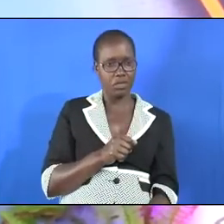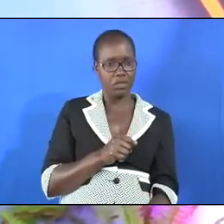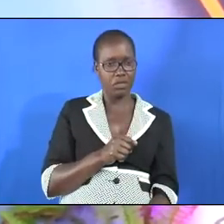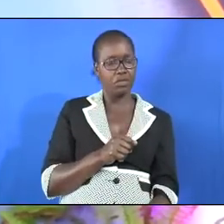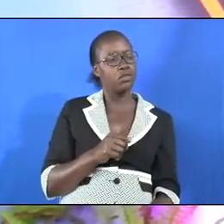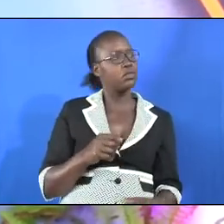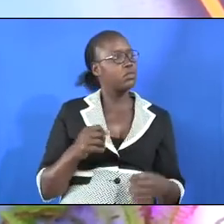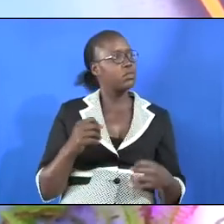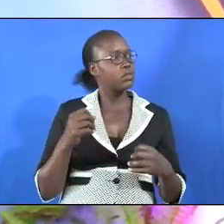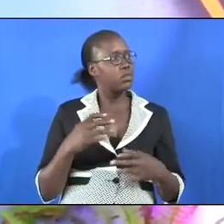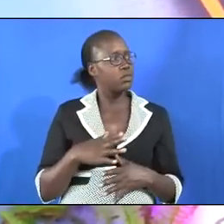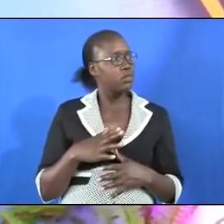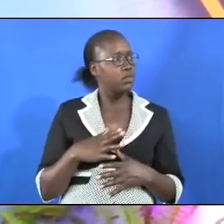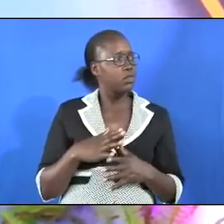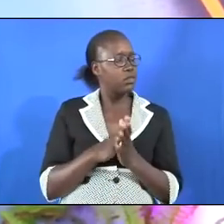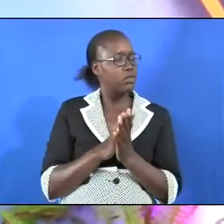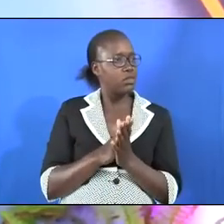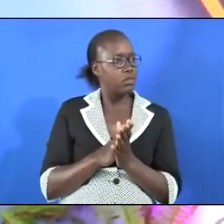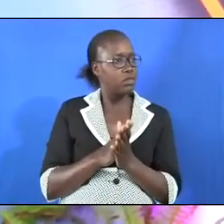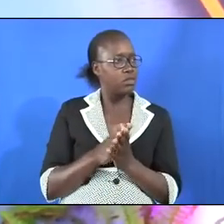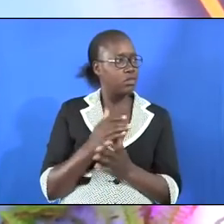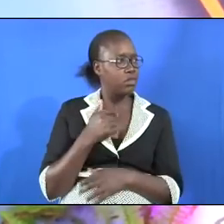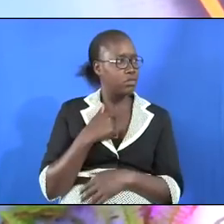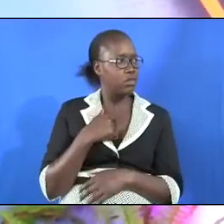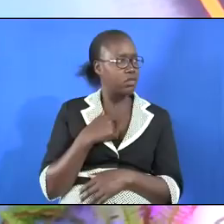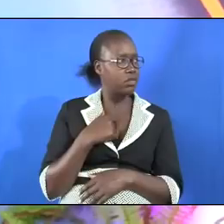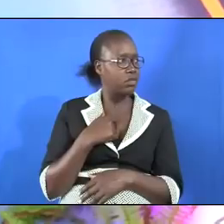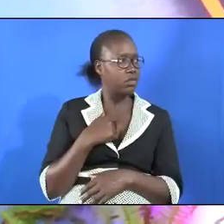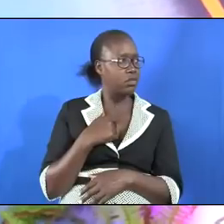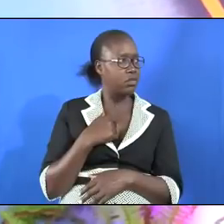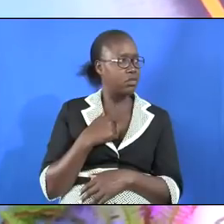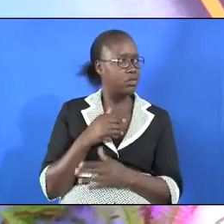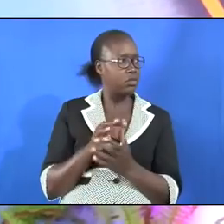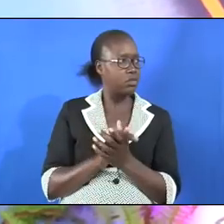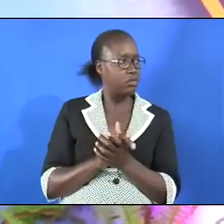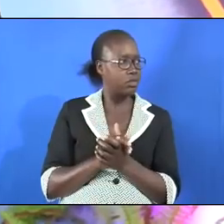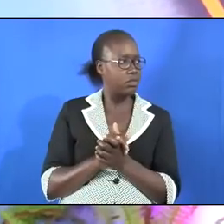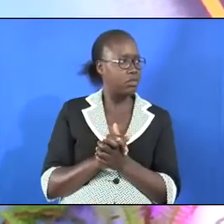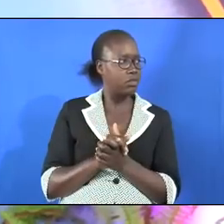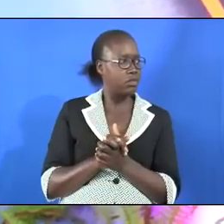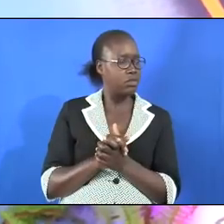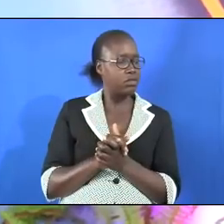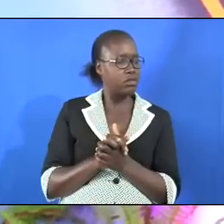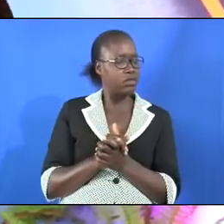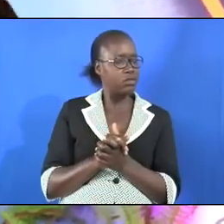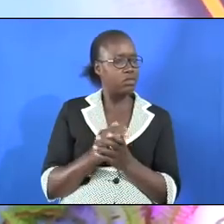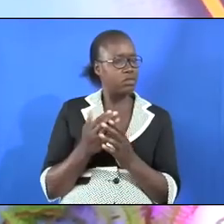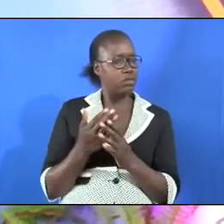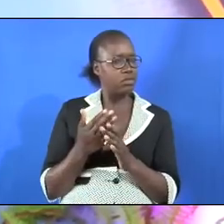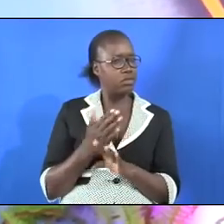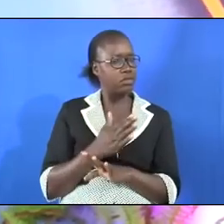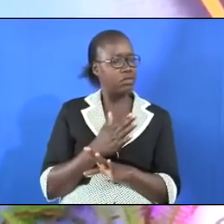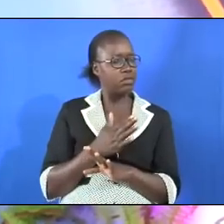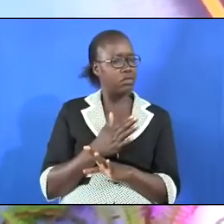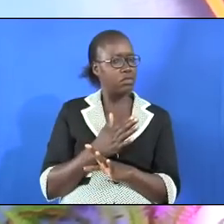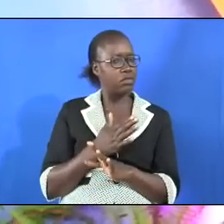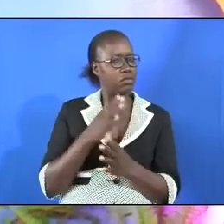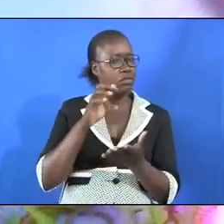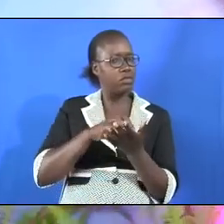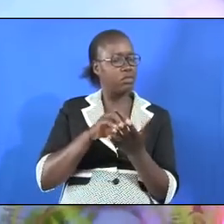mesmerizes me and instead of pity patting her situation